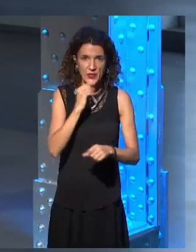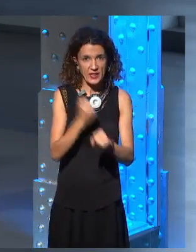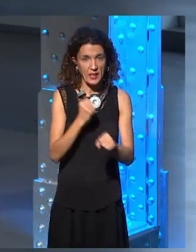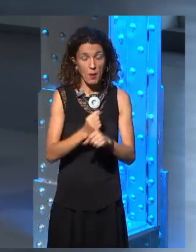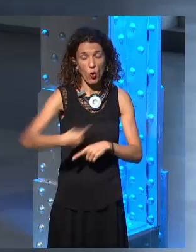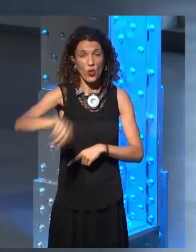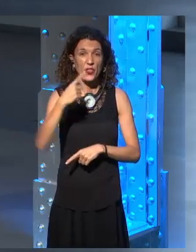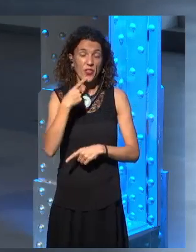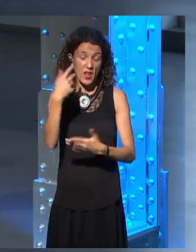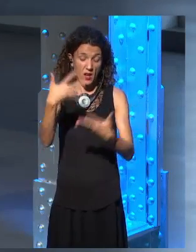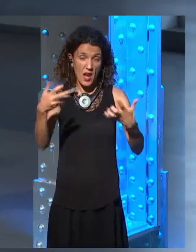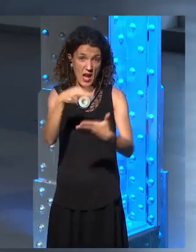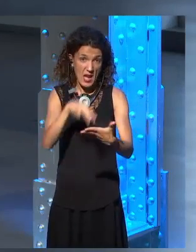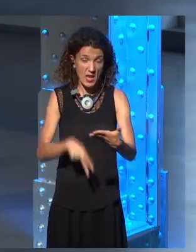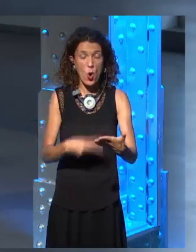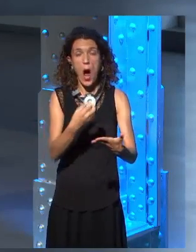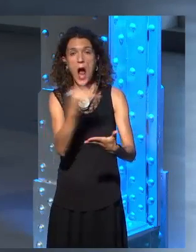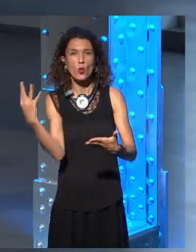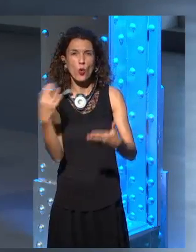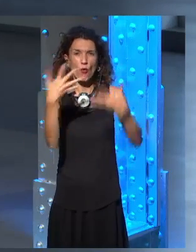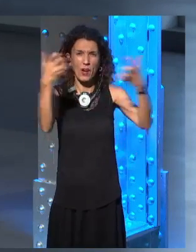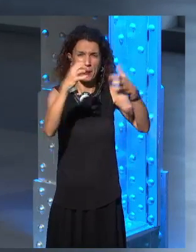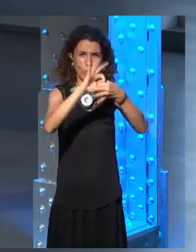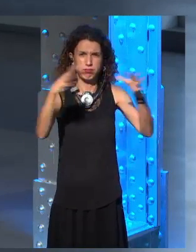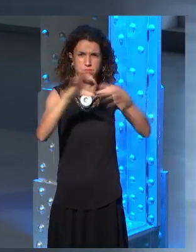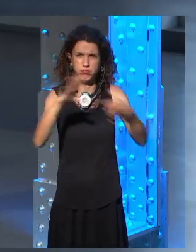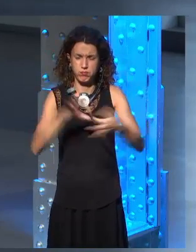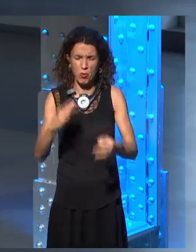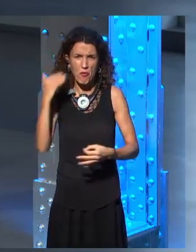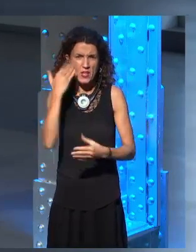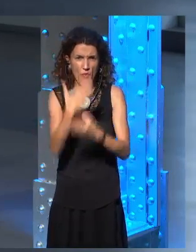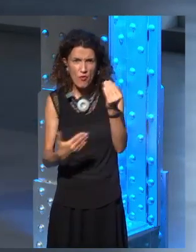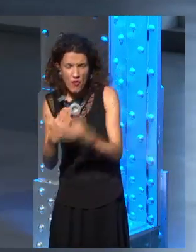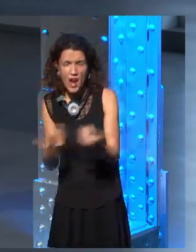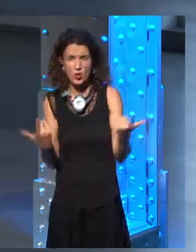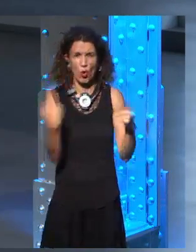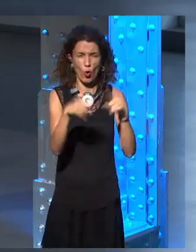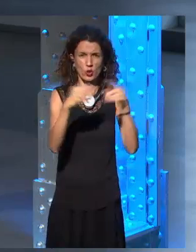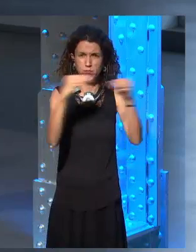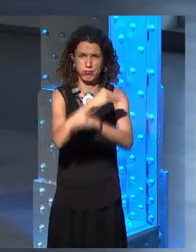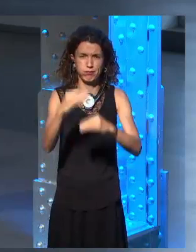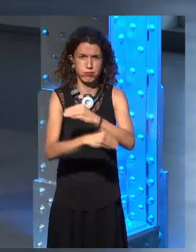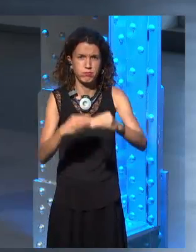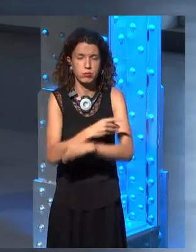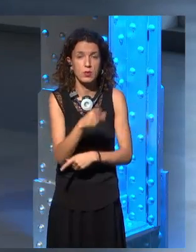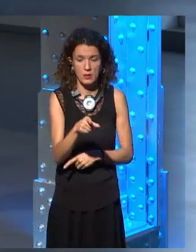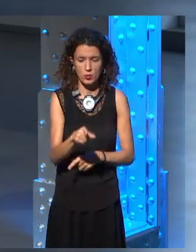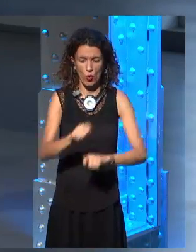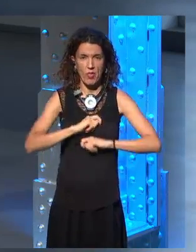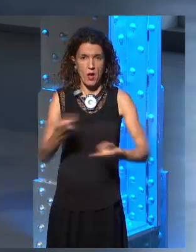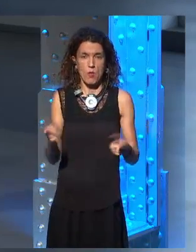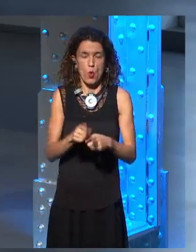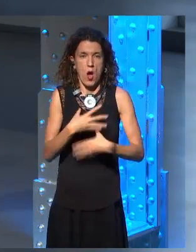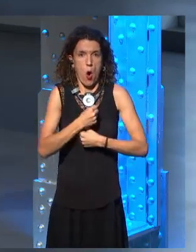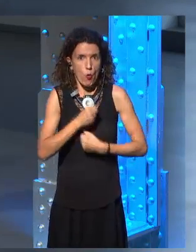it was difficult for you to complete your task because there were some fragments that were not consistent,